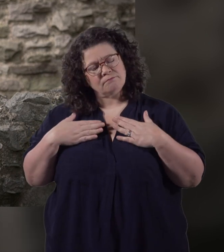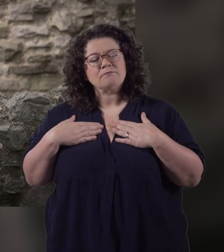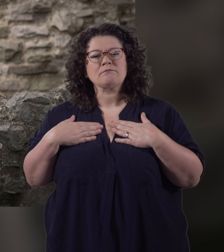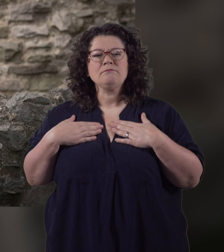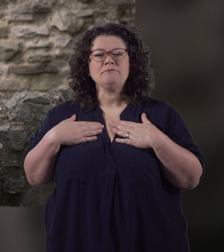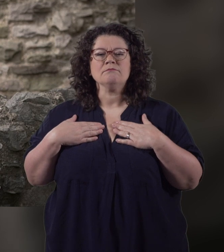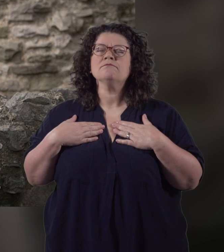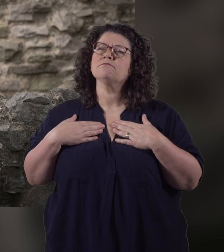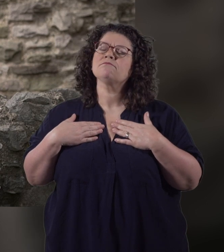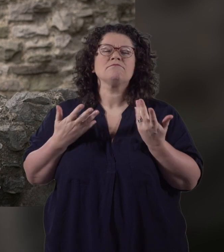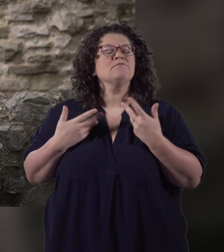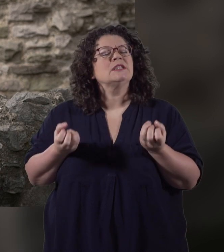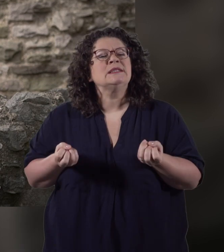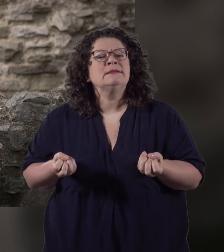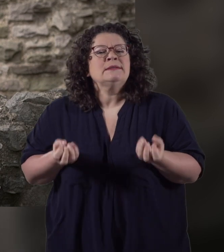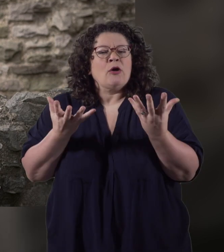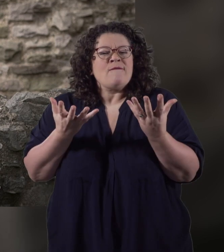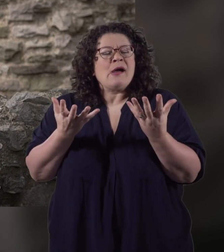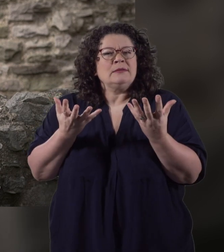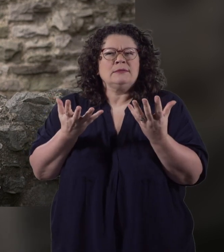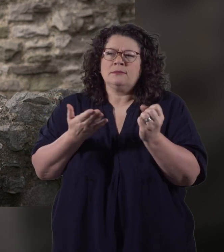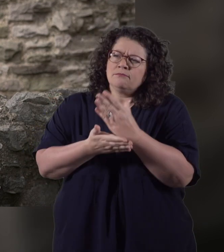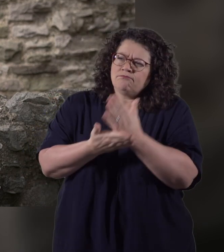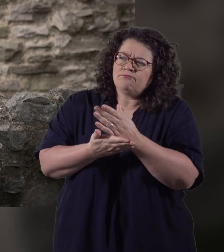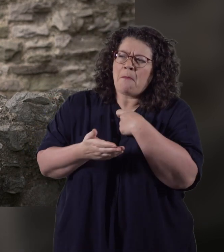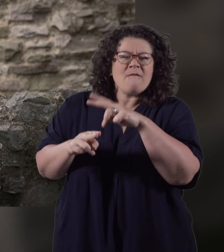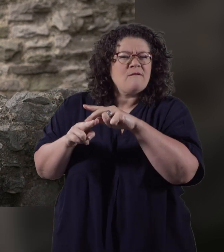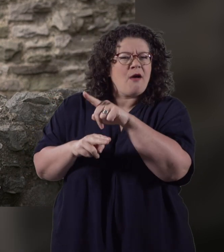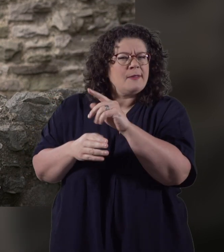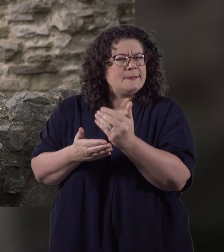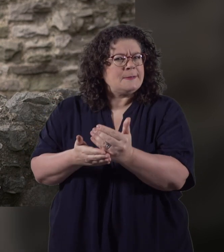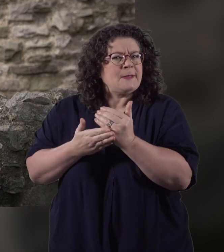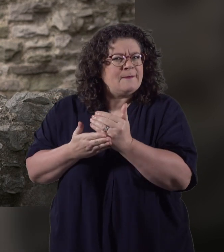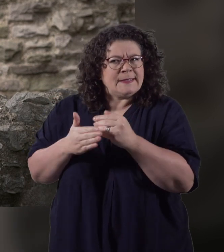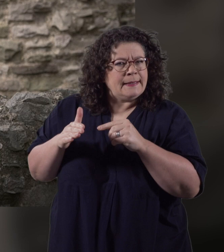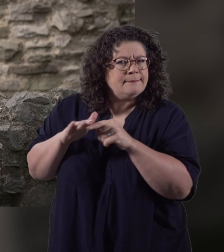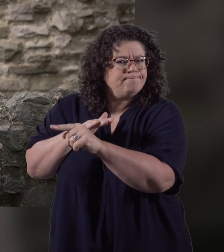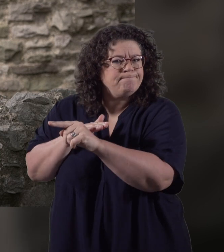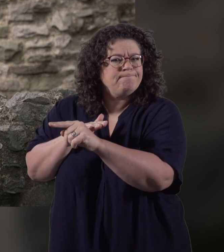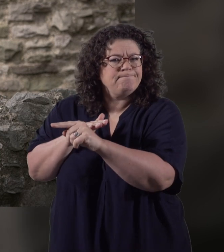me is a small price to pay to guarantee my father's safety.